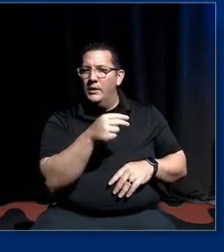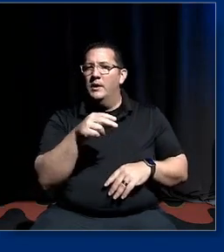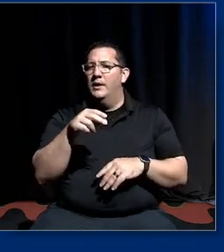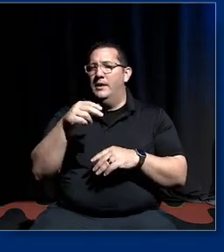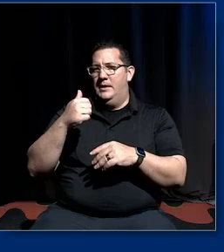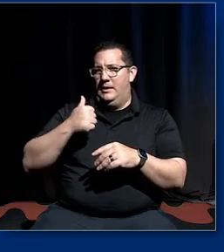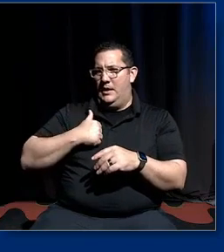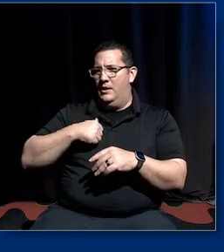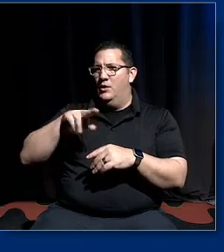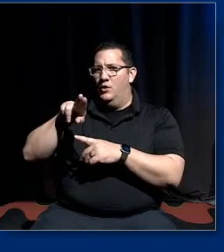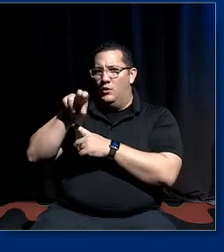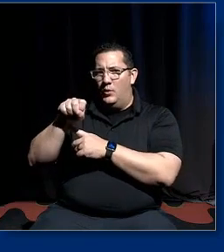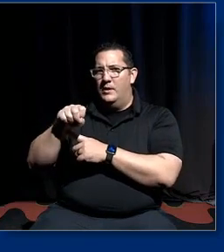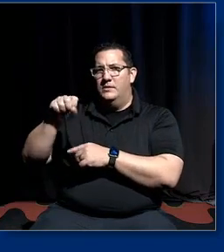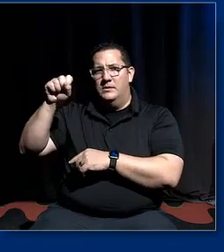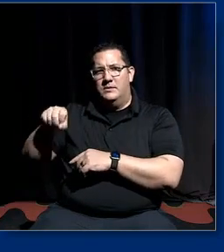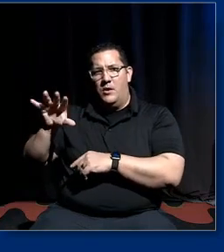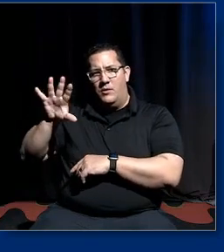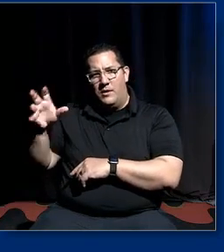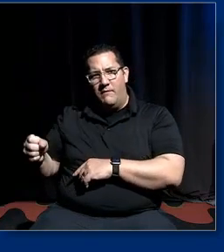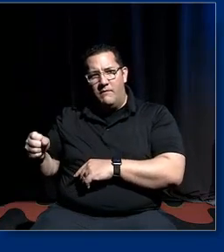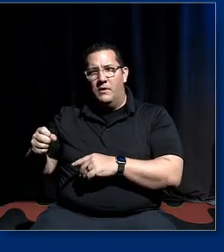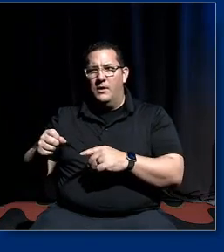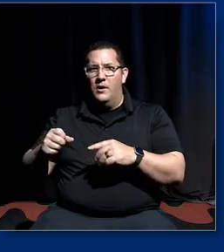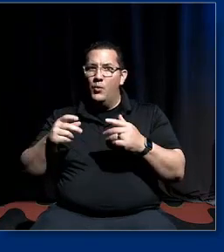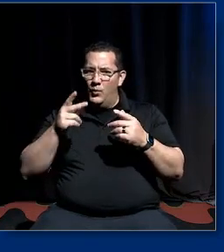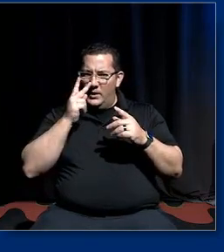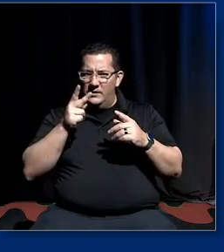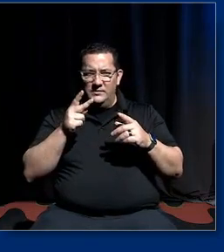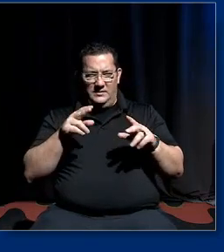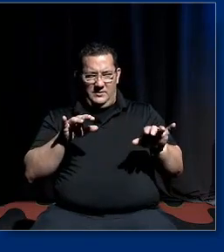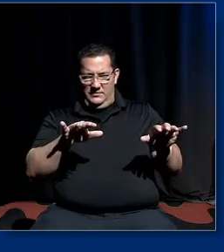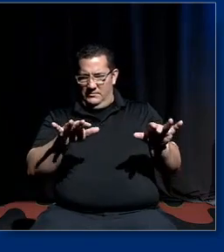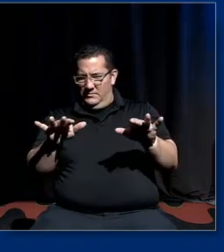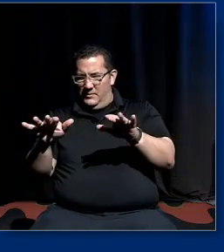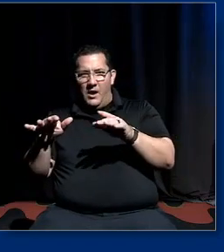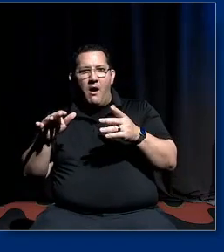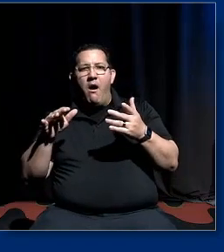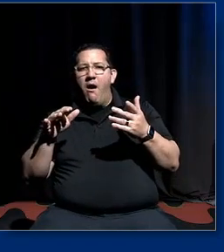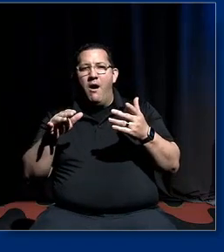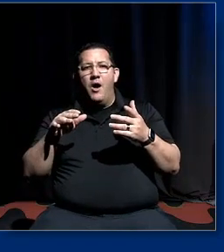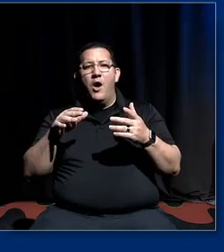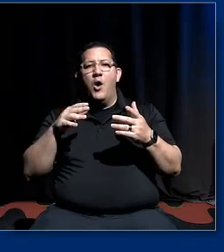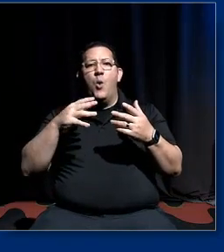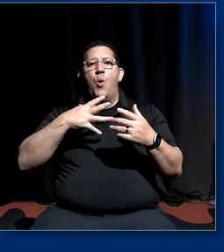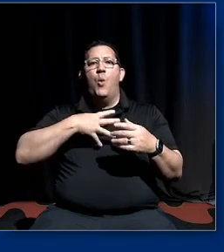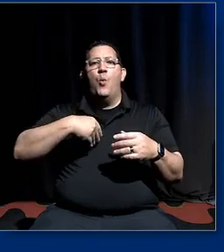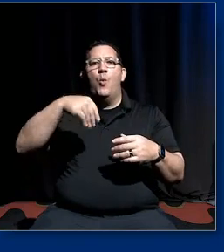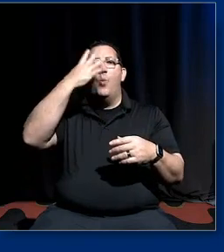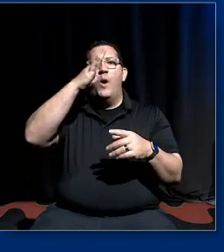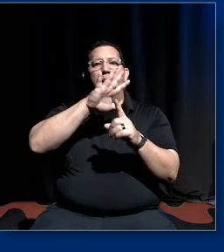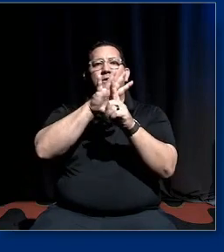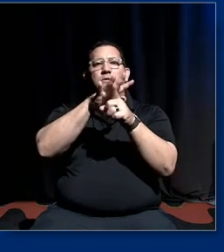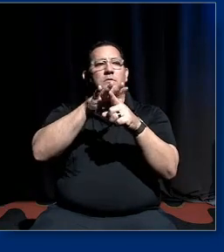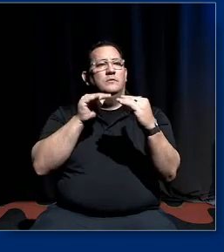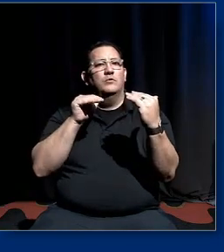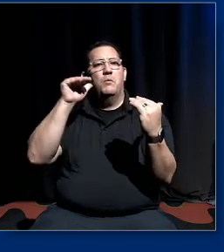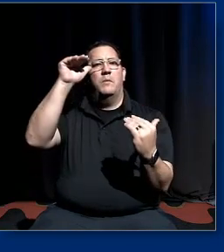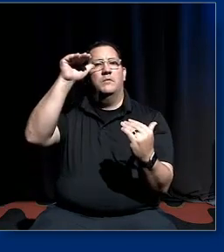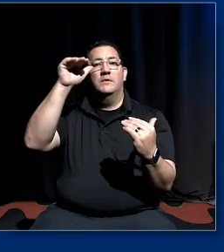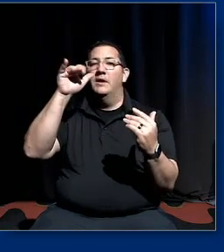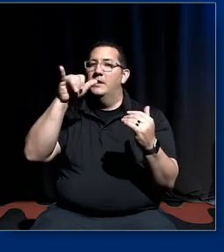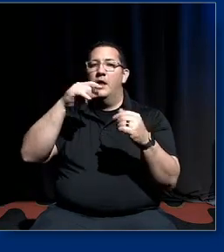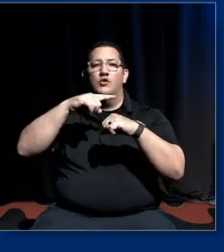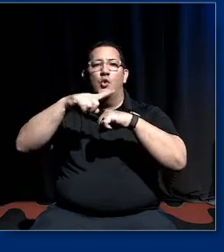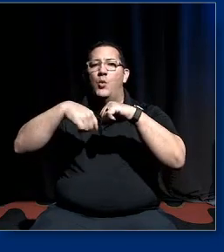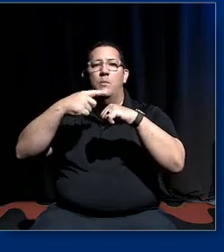south africa there are local twists to it but by and large you know white supremacy is a global uh phenomenon um and